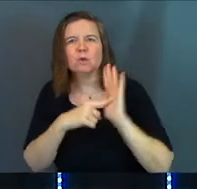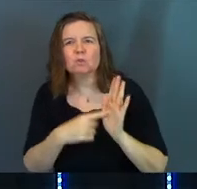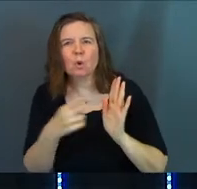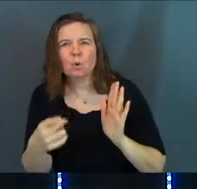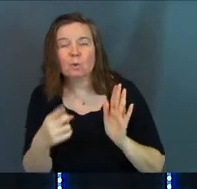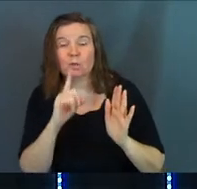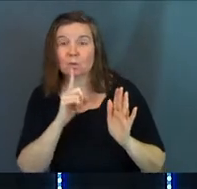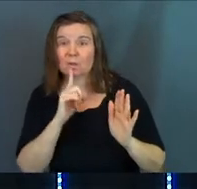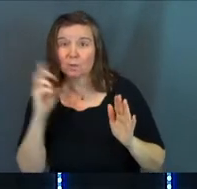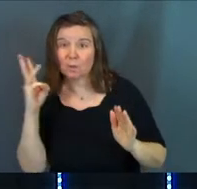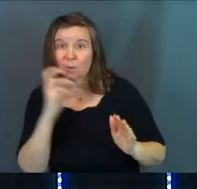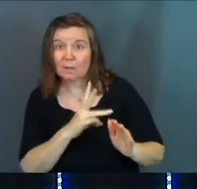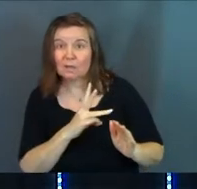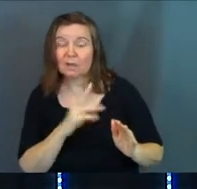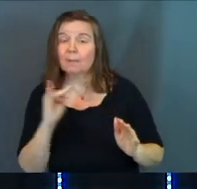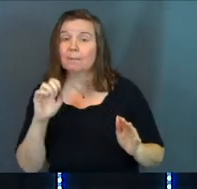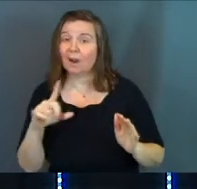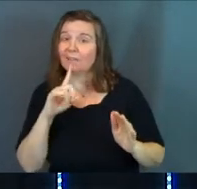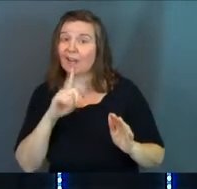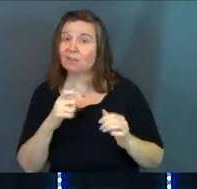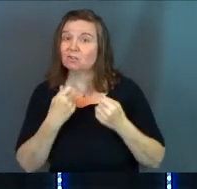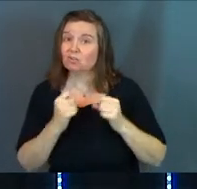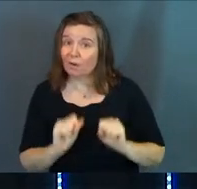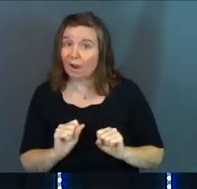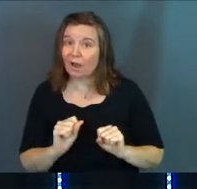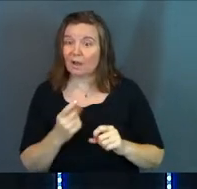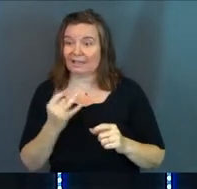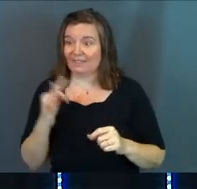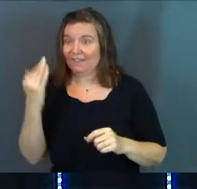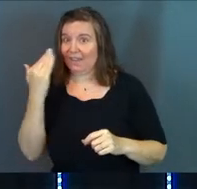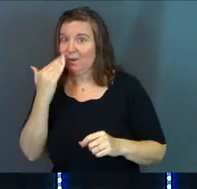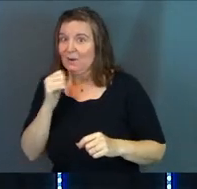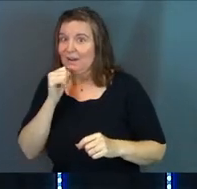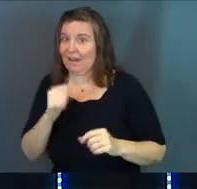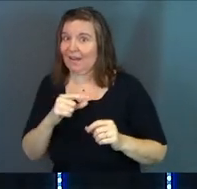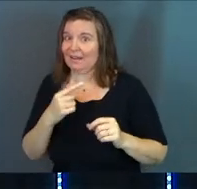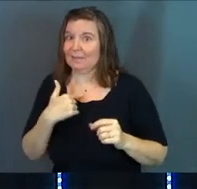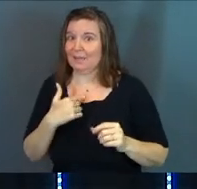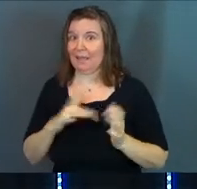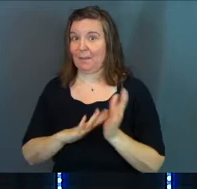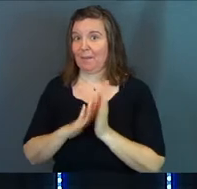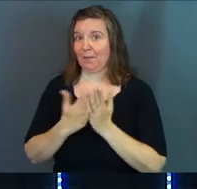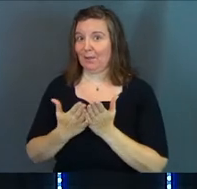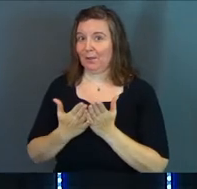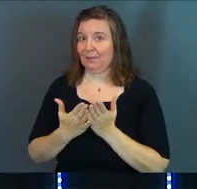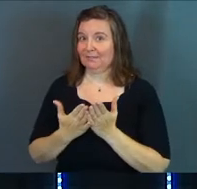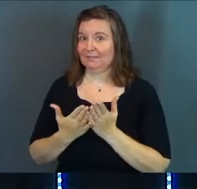show you there? It's really, really weird. Marvel is actually trying, whether they know it or not, trying to be biblical.